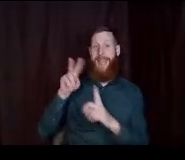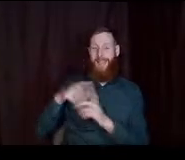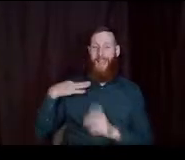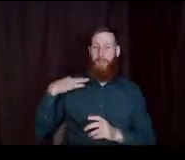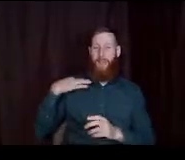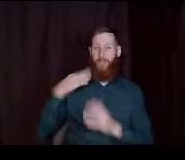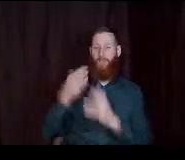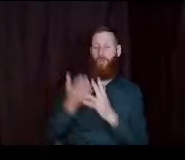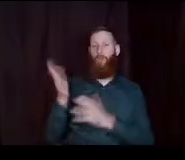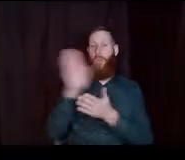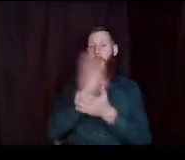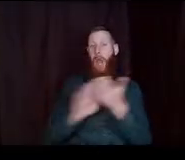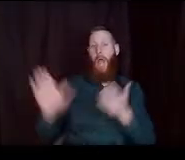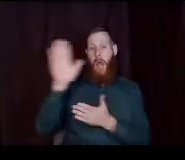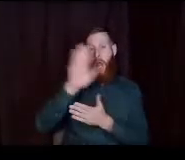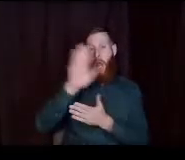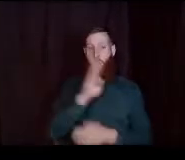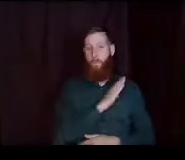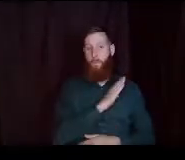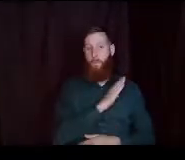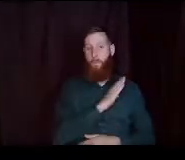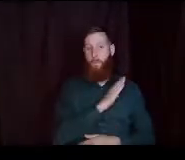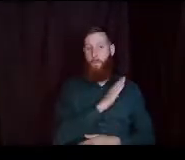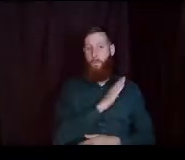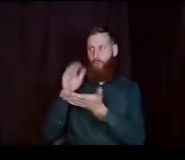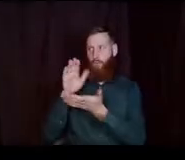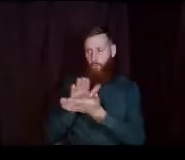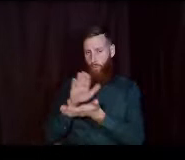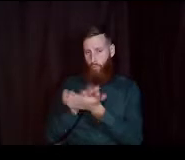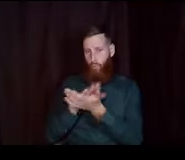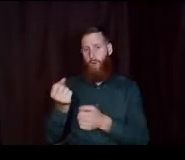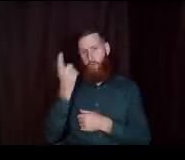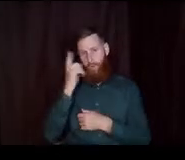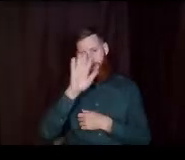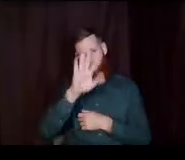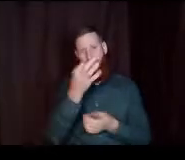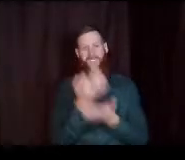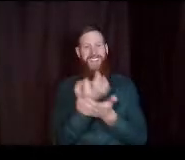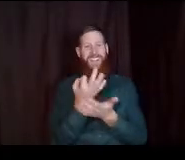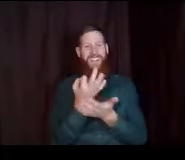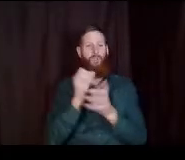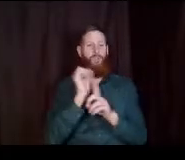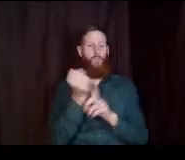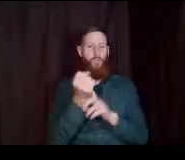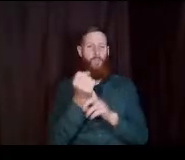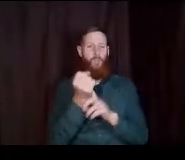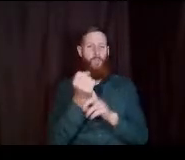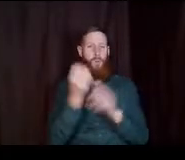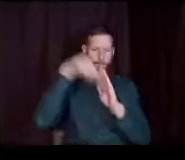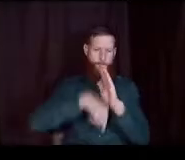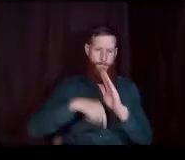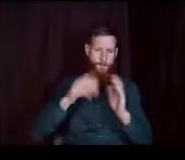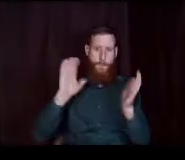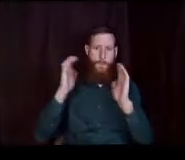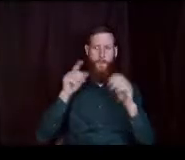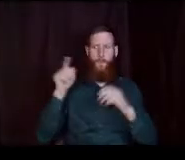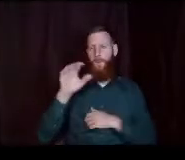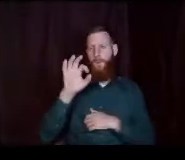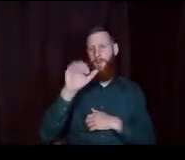college board that helps schools understand your financial situation more in depth than the fafsa or the wafsa